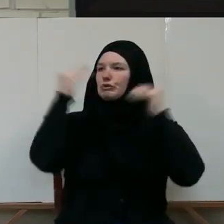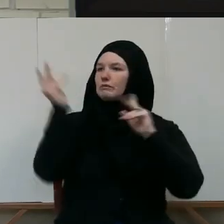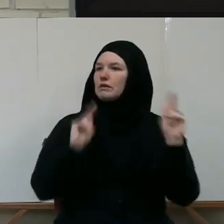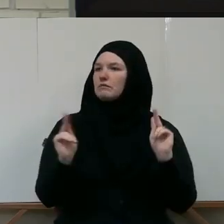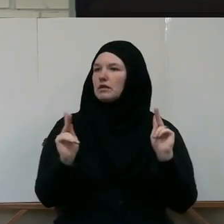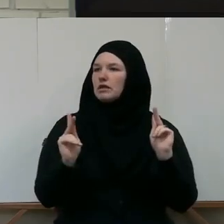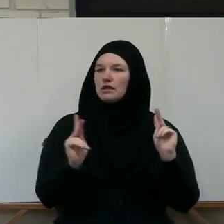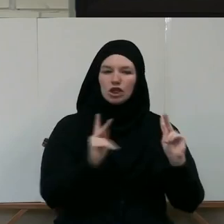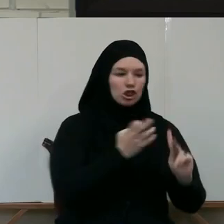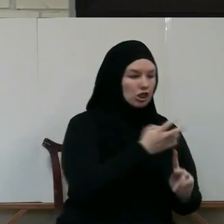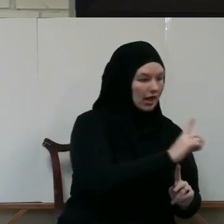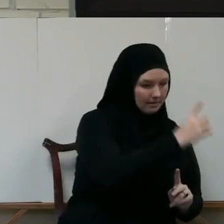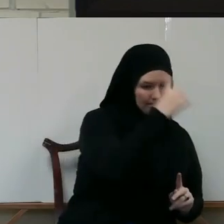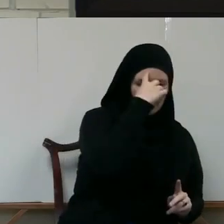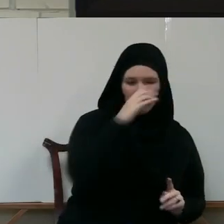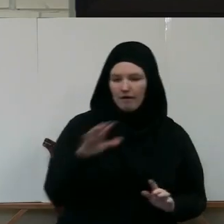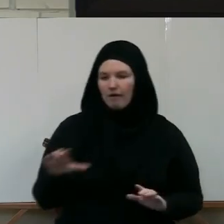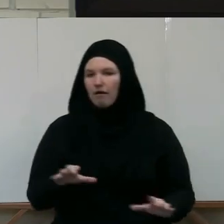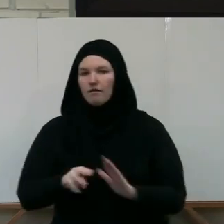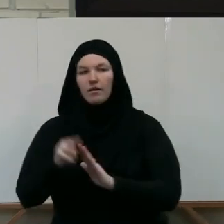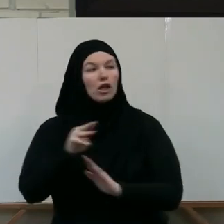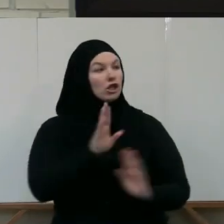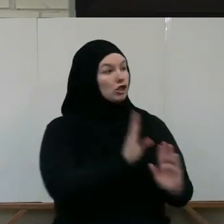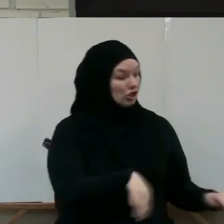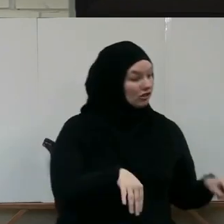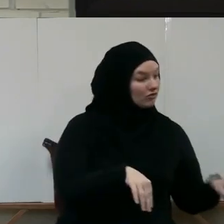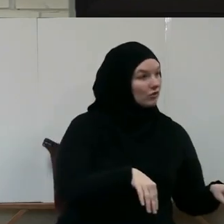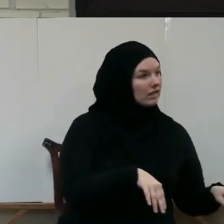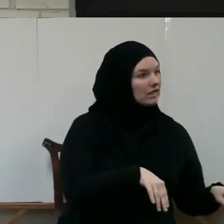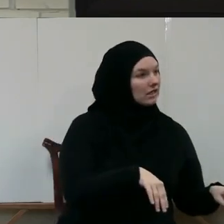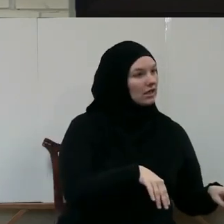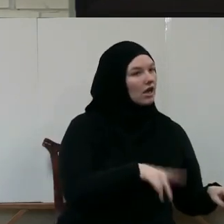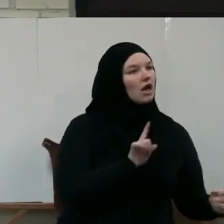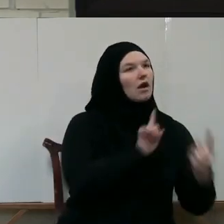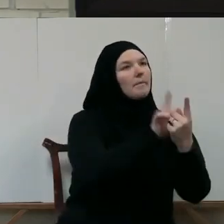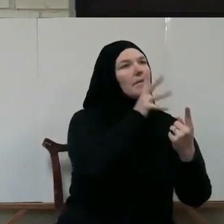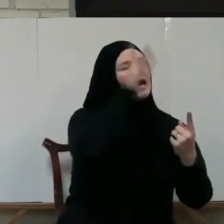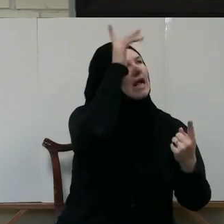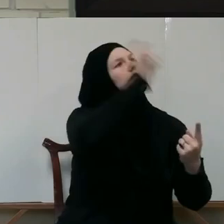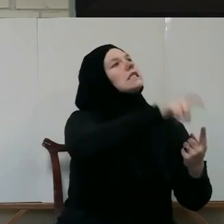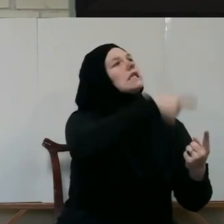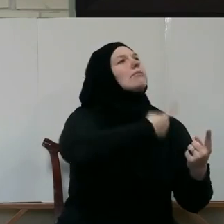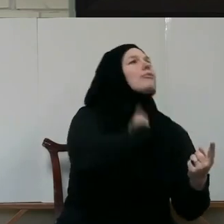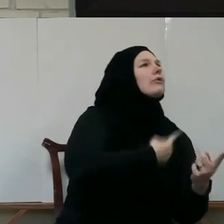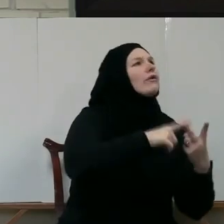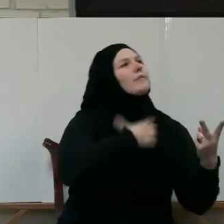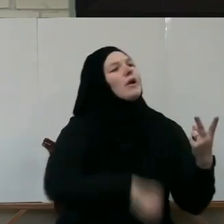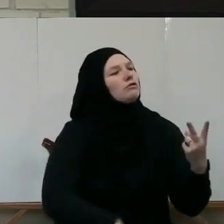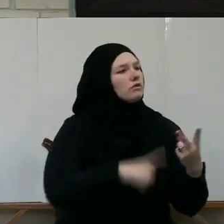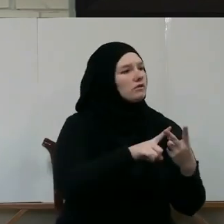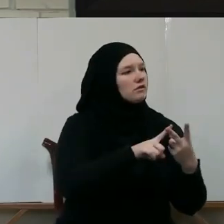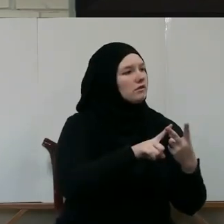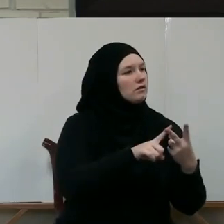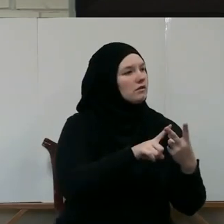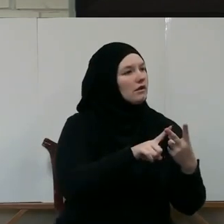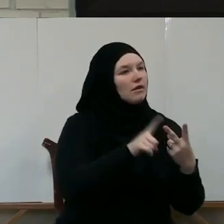is the difference? Children only come to their parents When they need something Right? But even when their parents